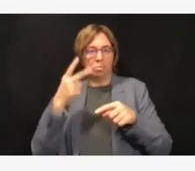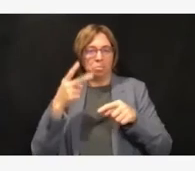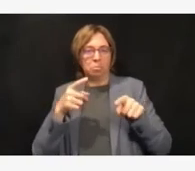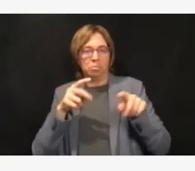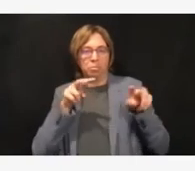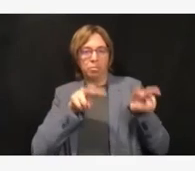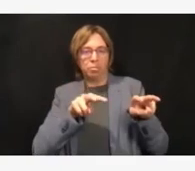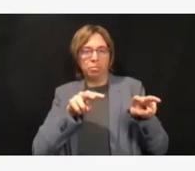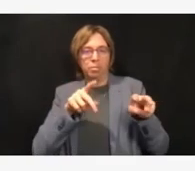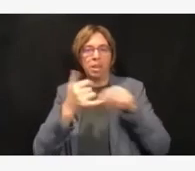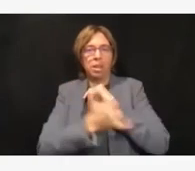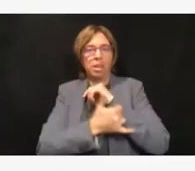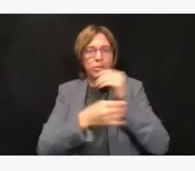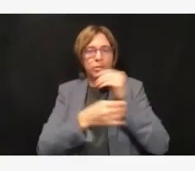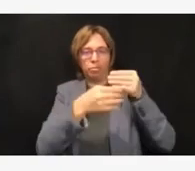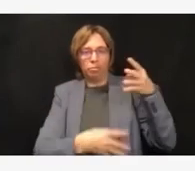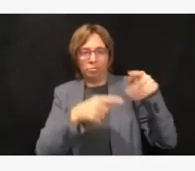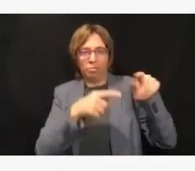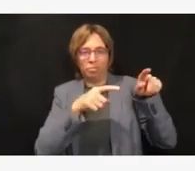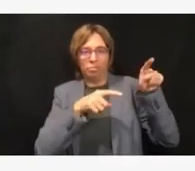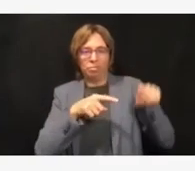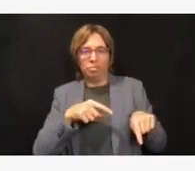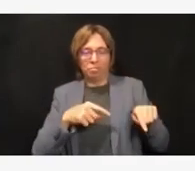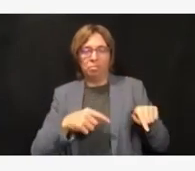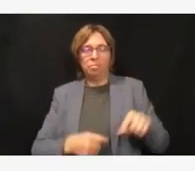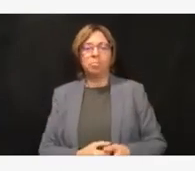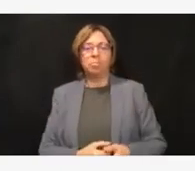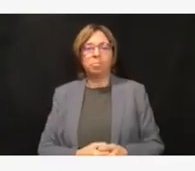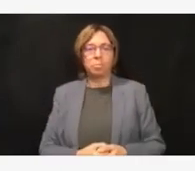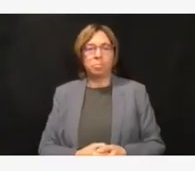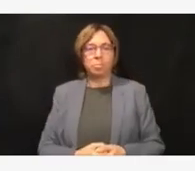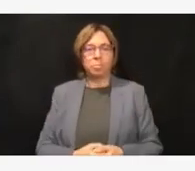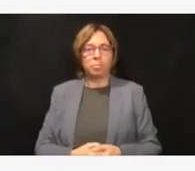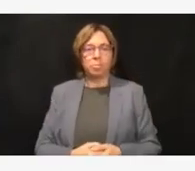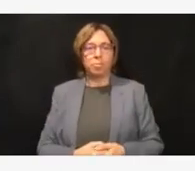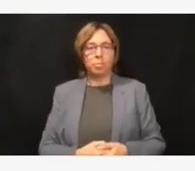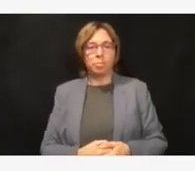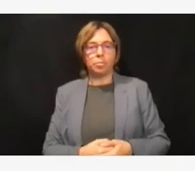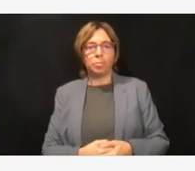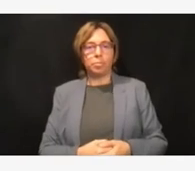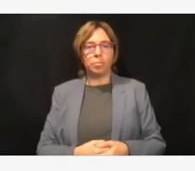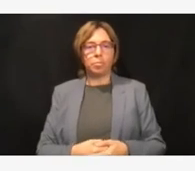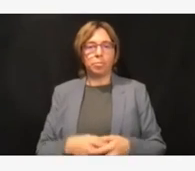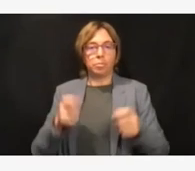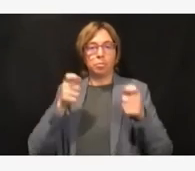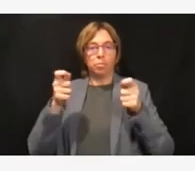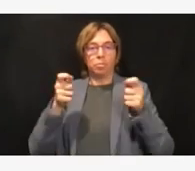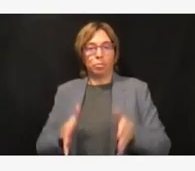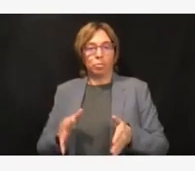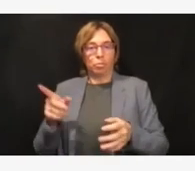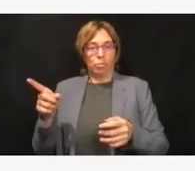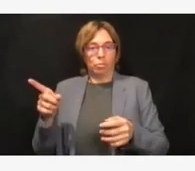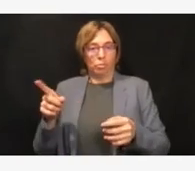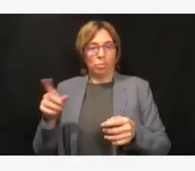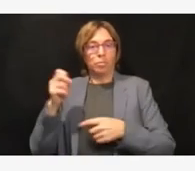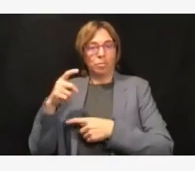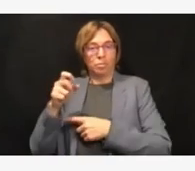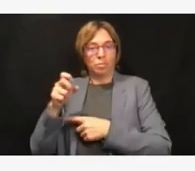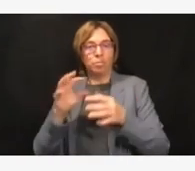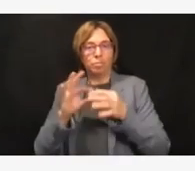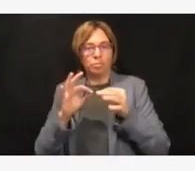just to sum up, as the director said, you know, we're very encouraged by the decreasing numbers in our state, but we realize we're not where we need to be.